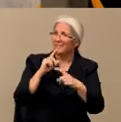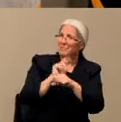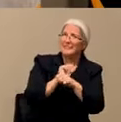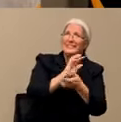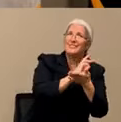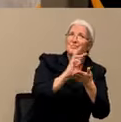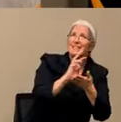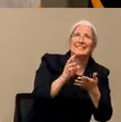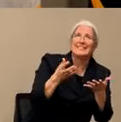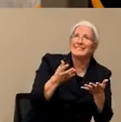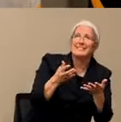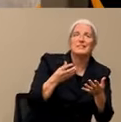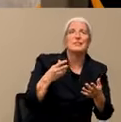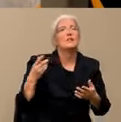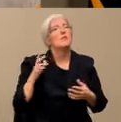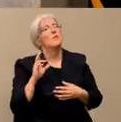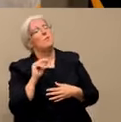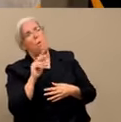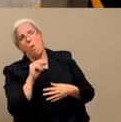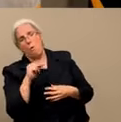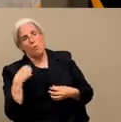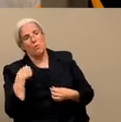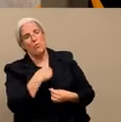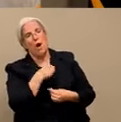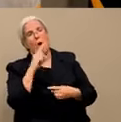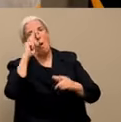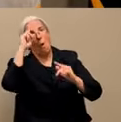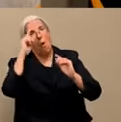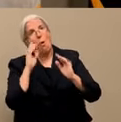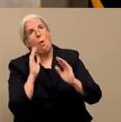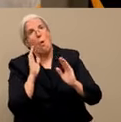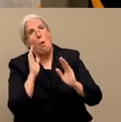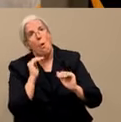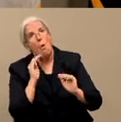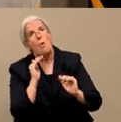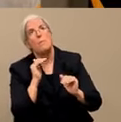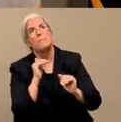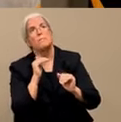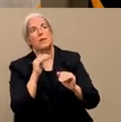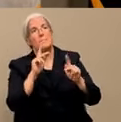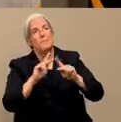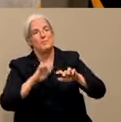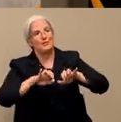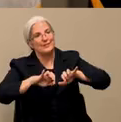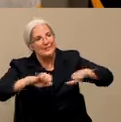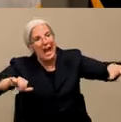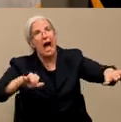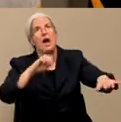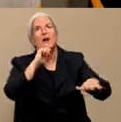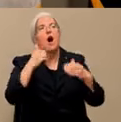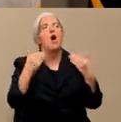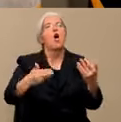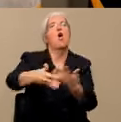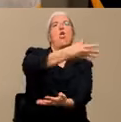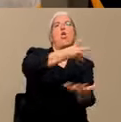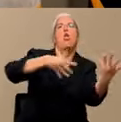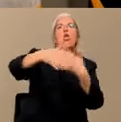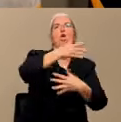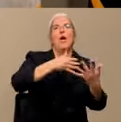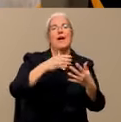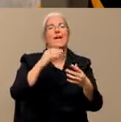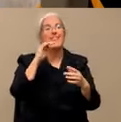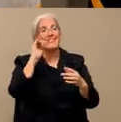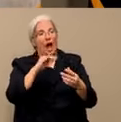The hope is that while we stay home and don't mix and don't spread disease, the shorter that time will be.